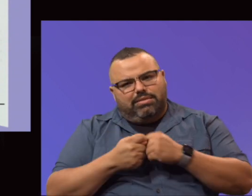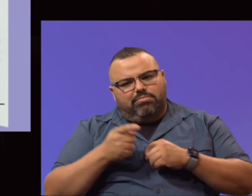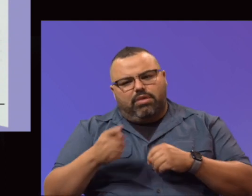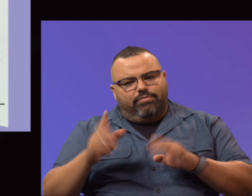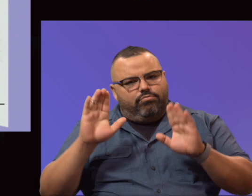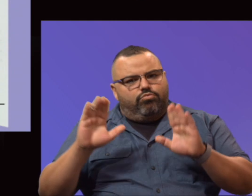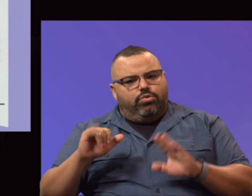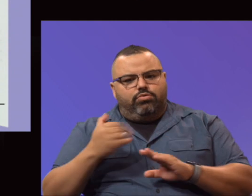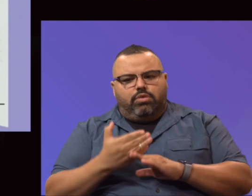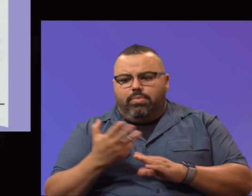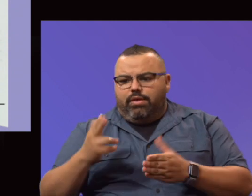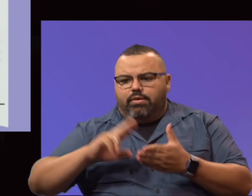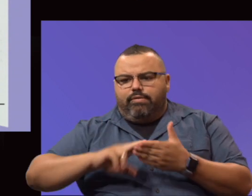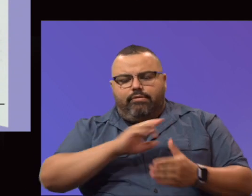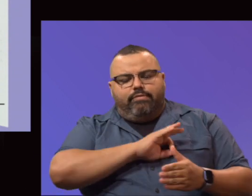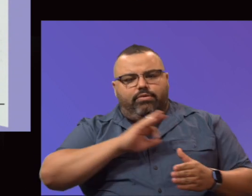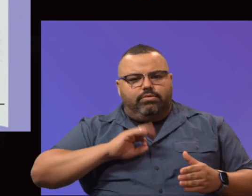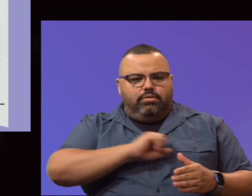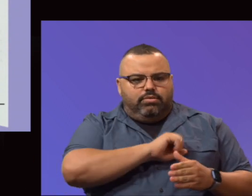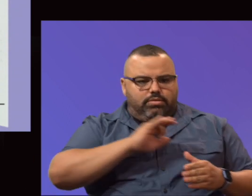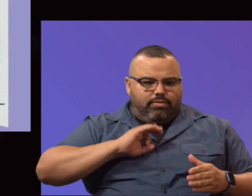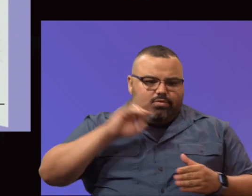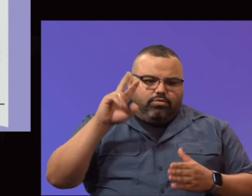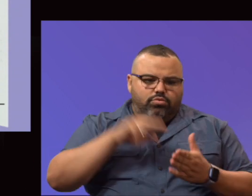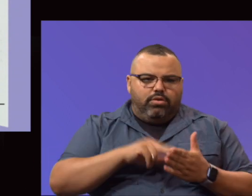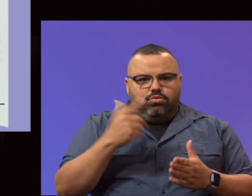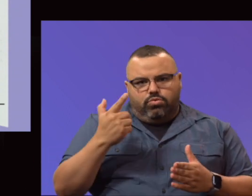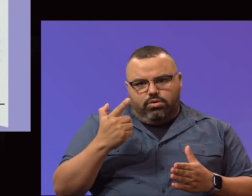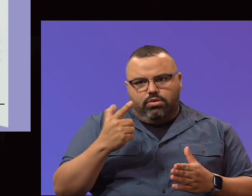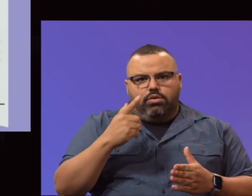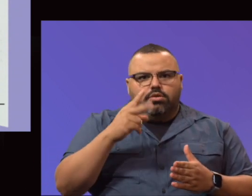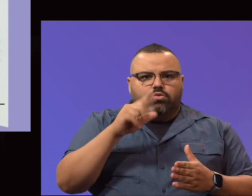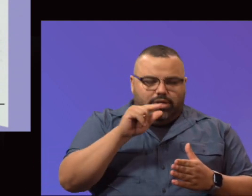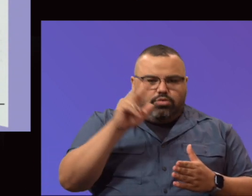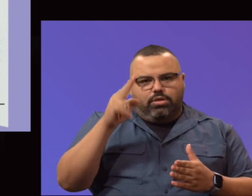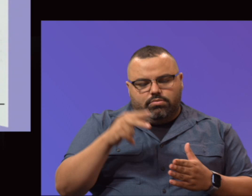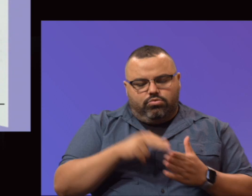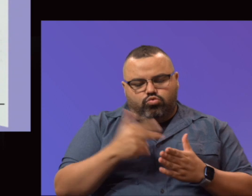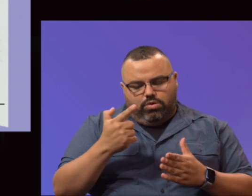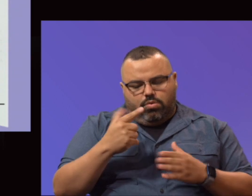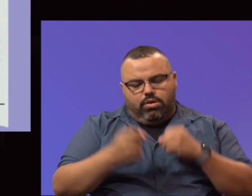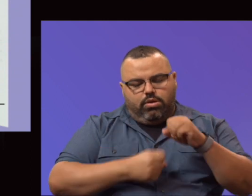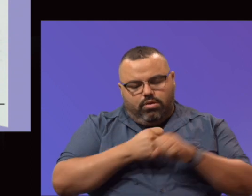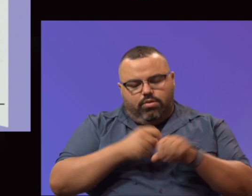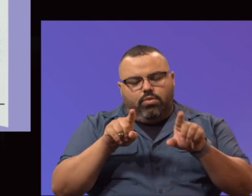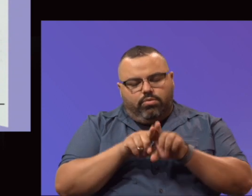faculty and staff for the 2021 year. Plan to do the same thing for the 21-22 year.